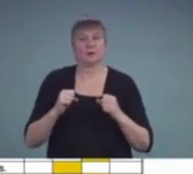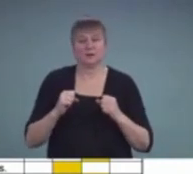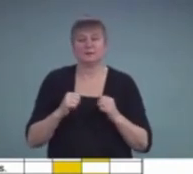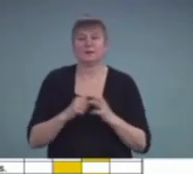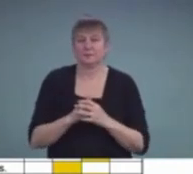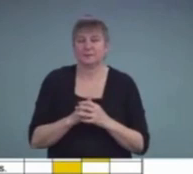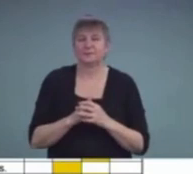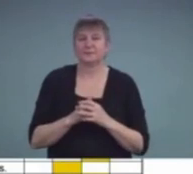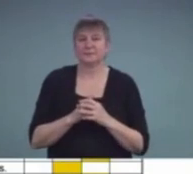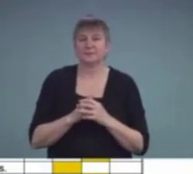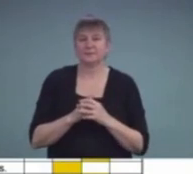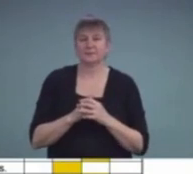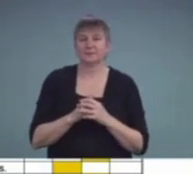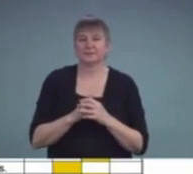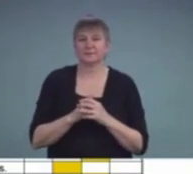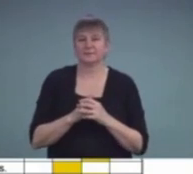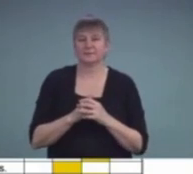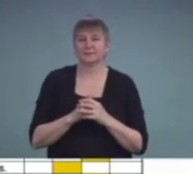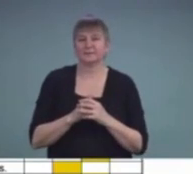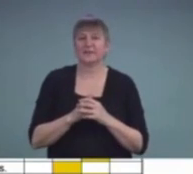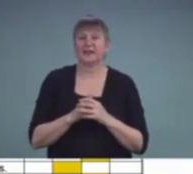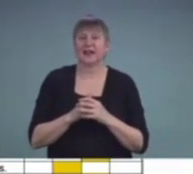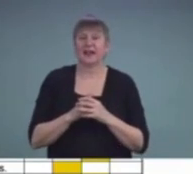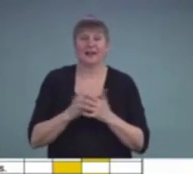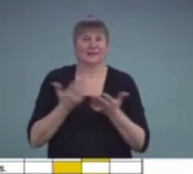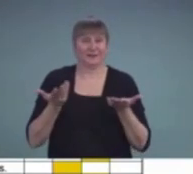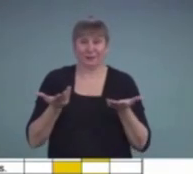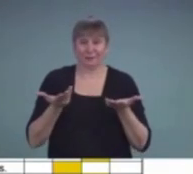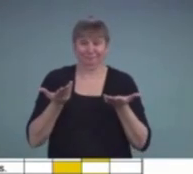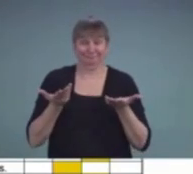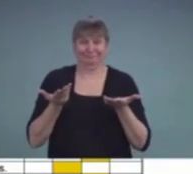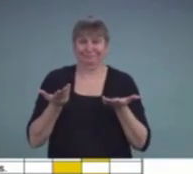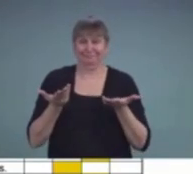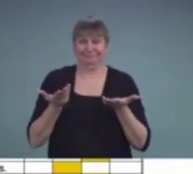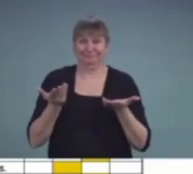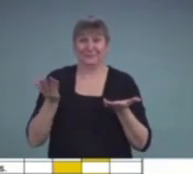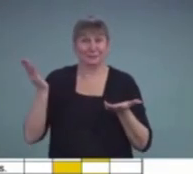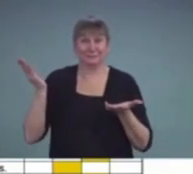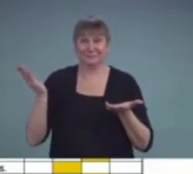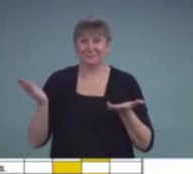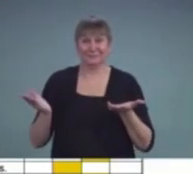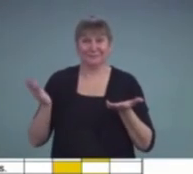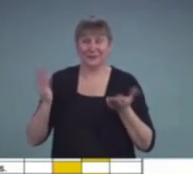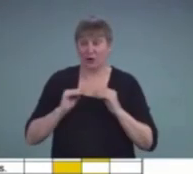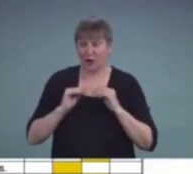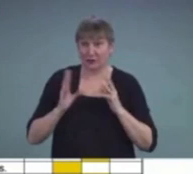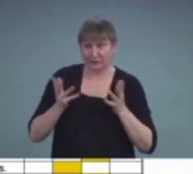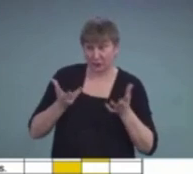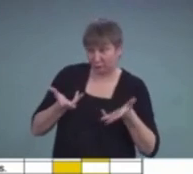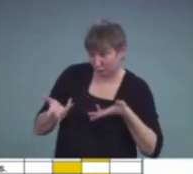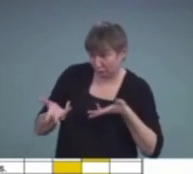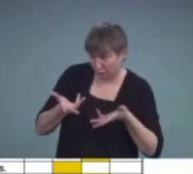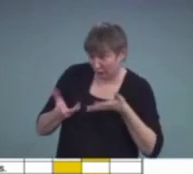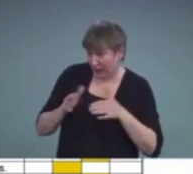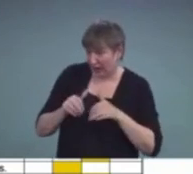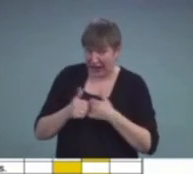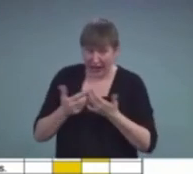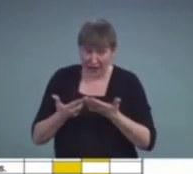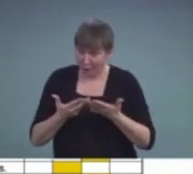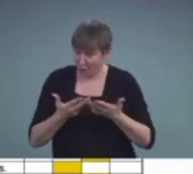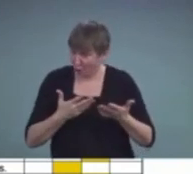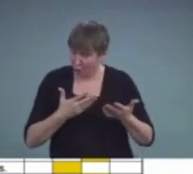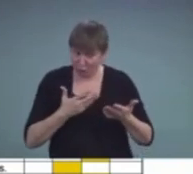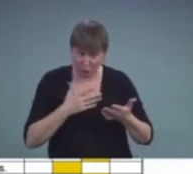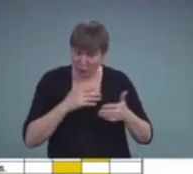of those. So clearly, when we talk to him about how he functions in his